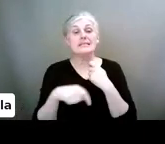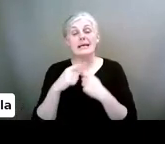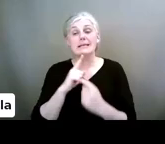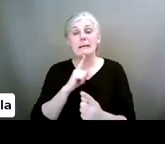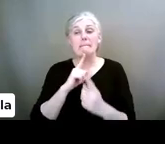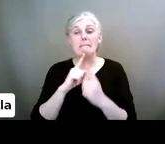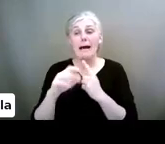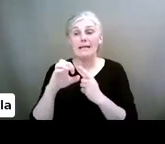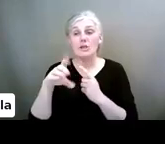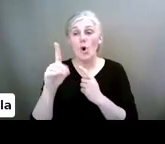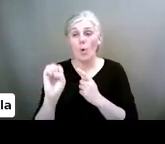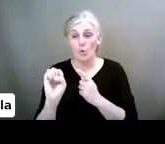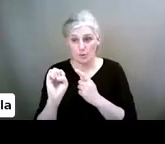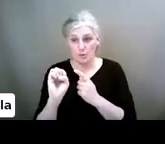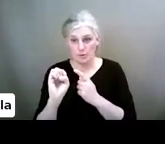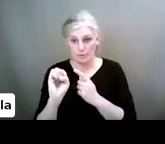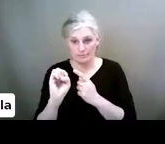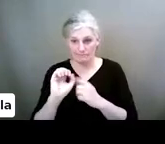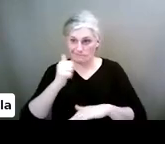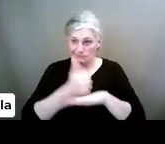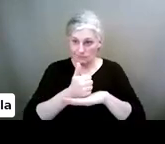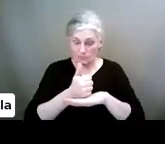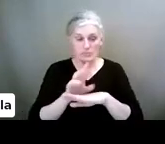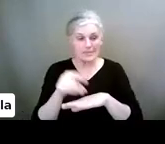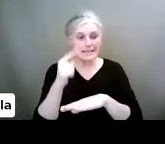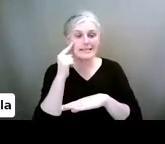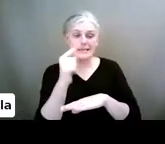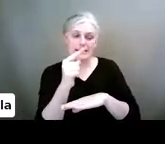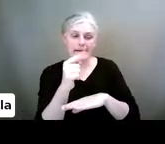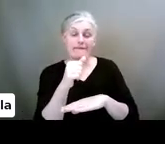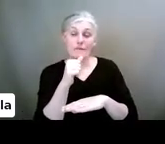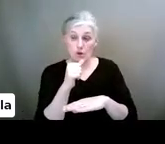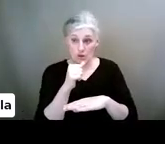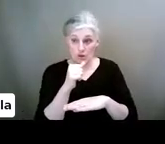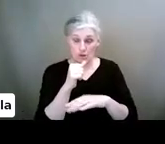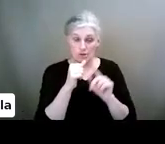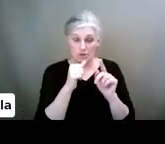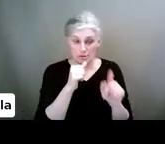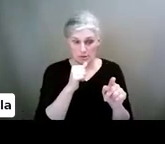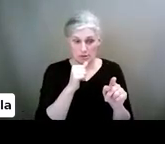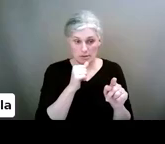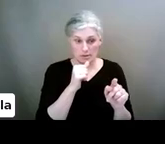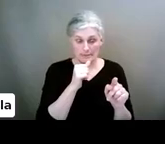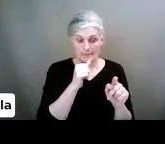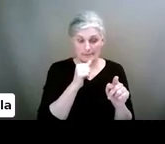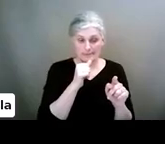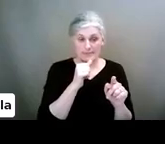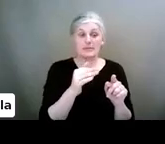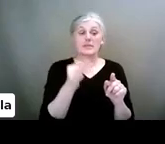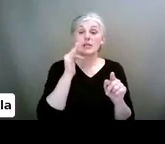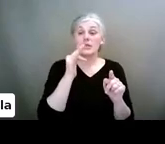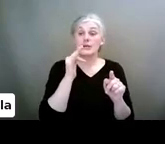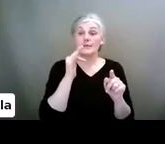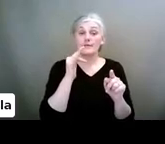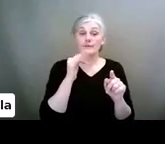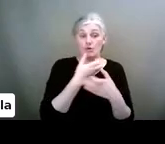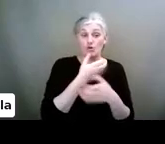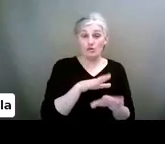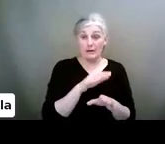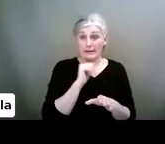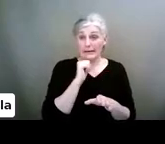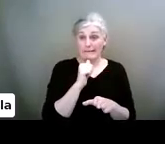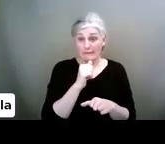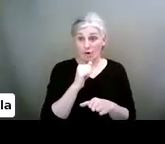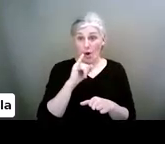Very important. And you can see here. So first of all, if your young person does not have an iCloud